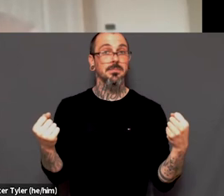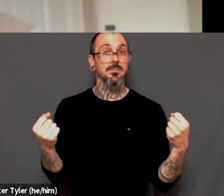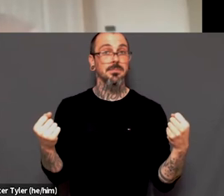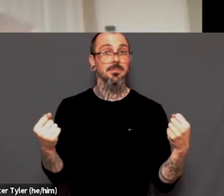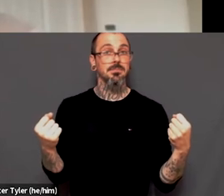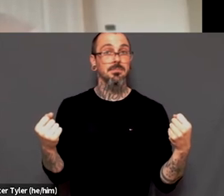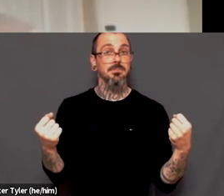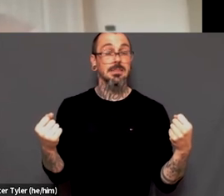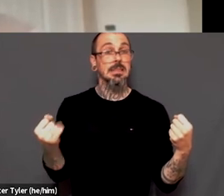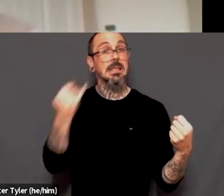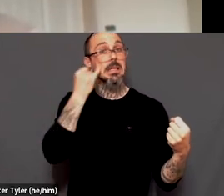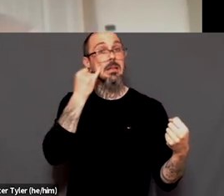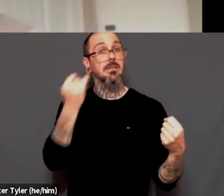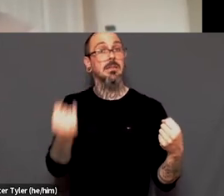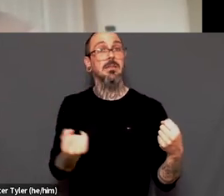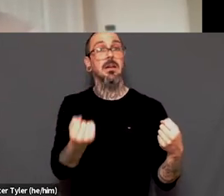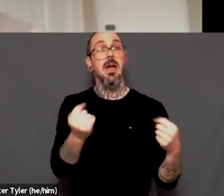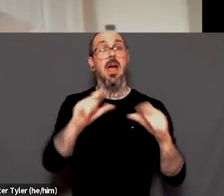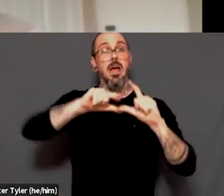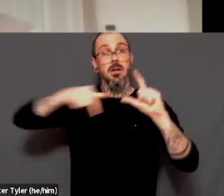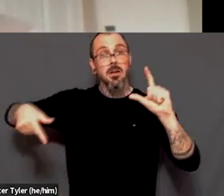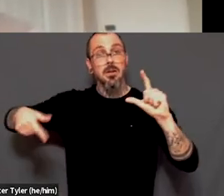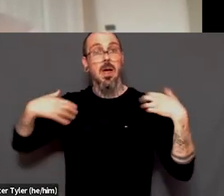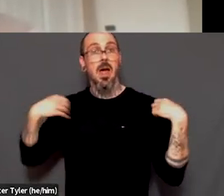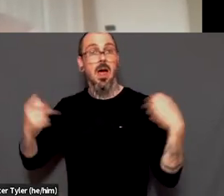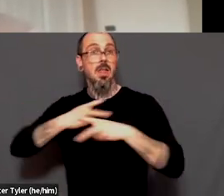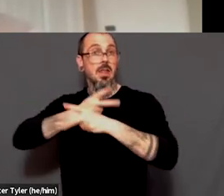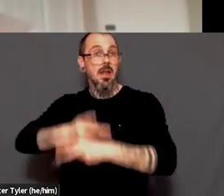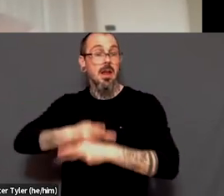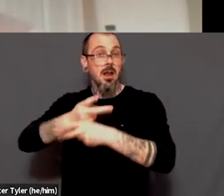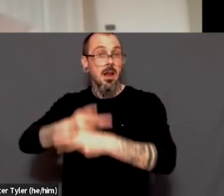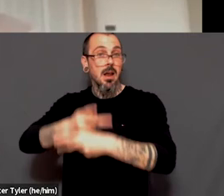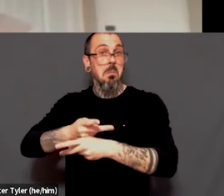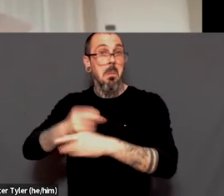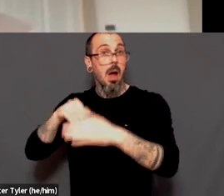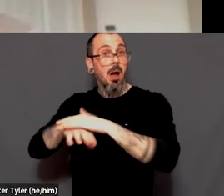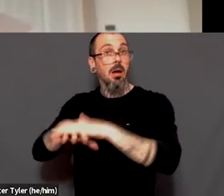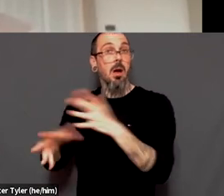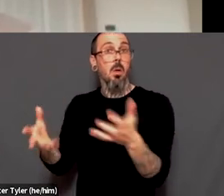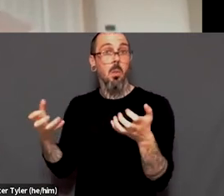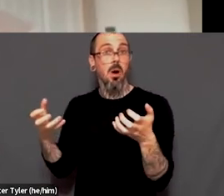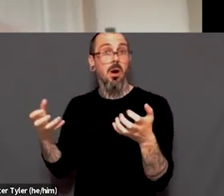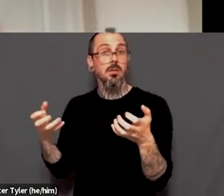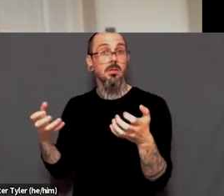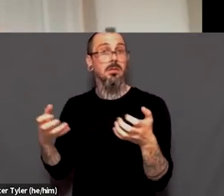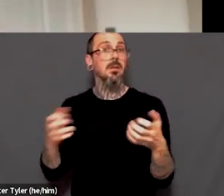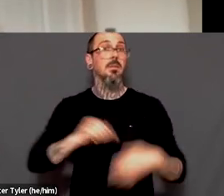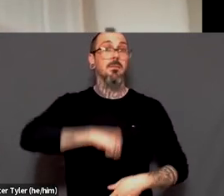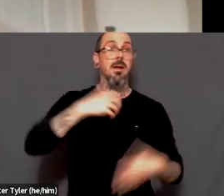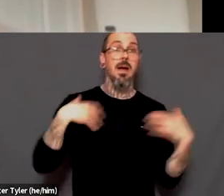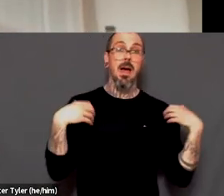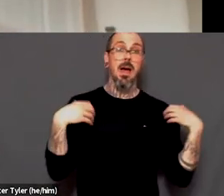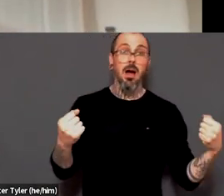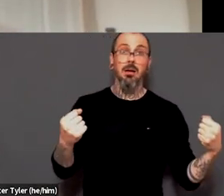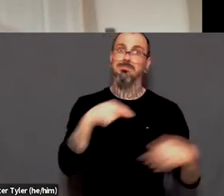healthcare in NSHA. And currently it is at 0.8 fulfillment. So like